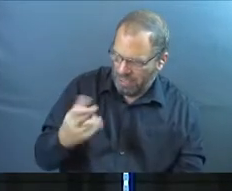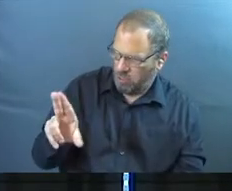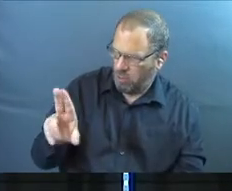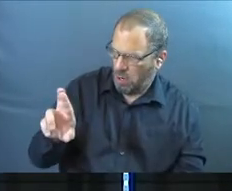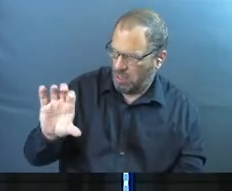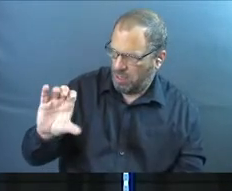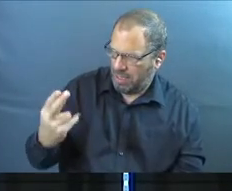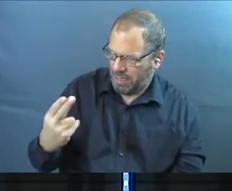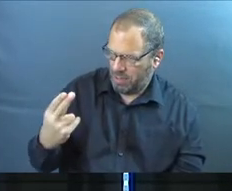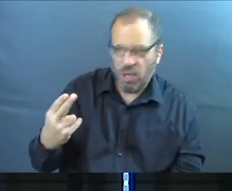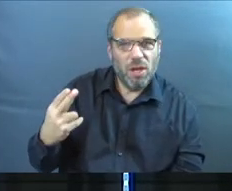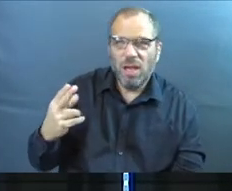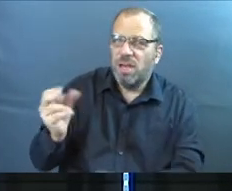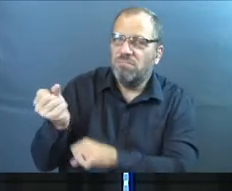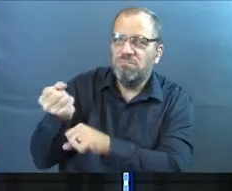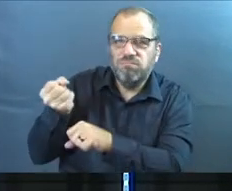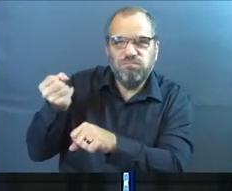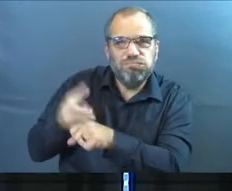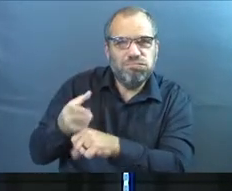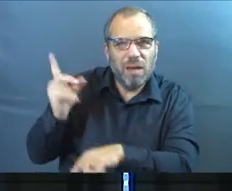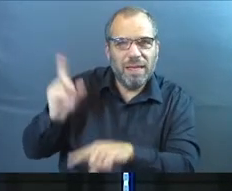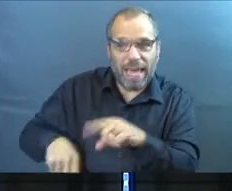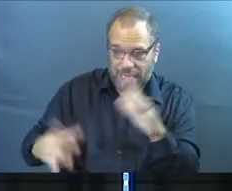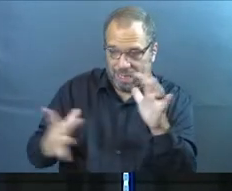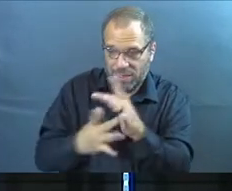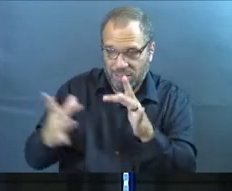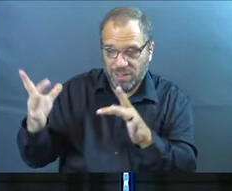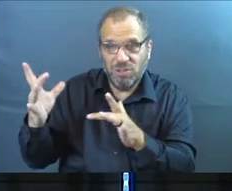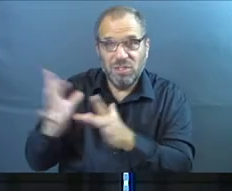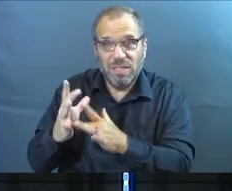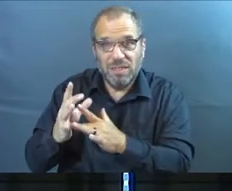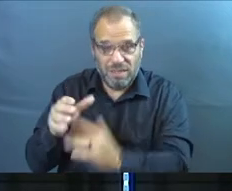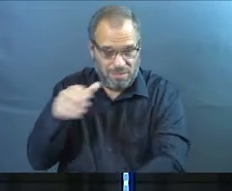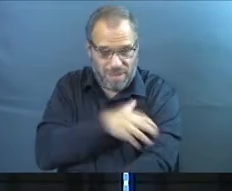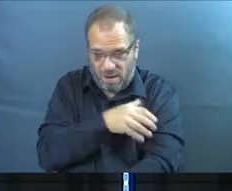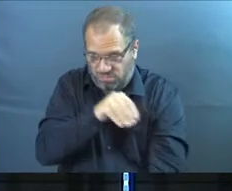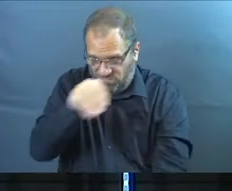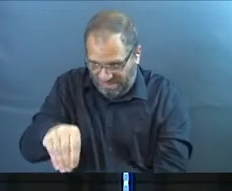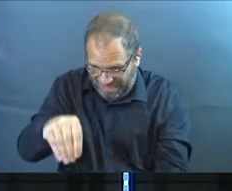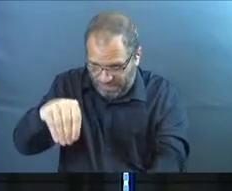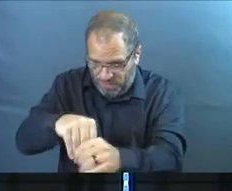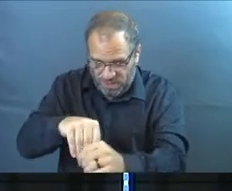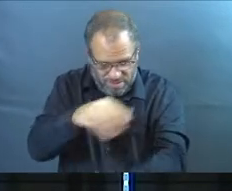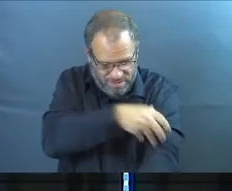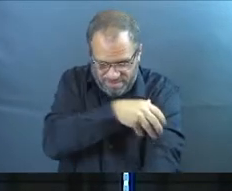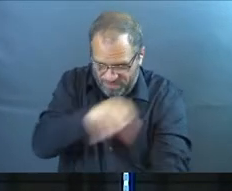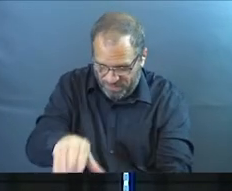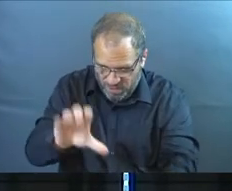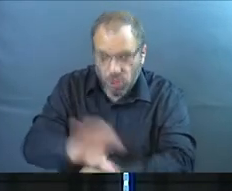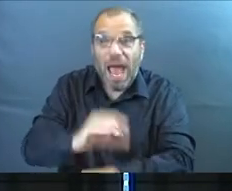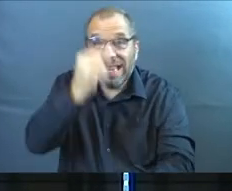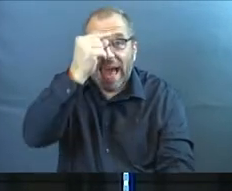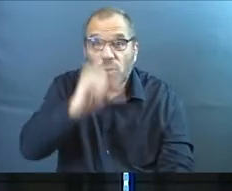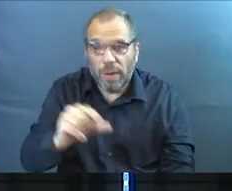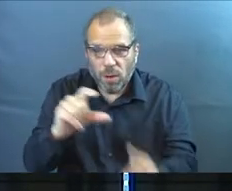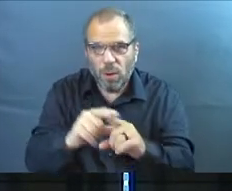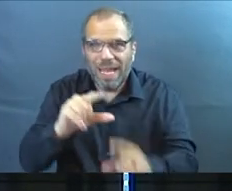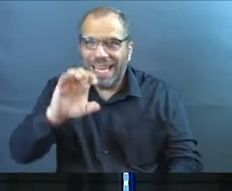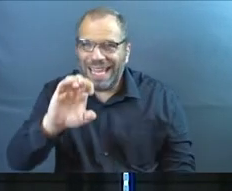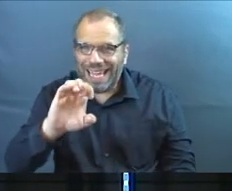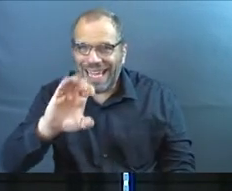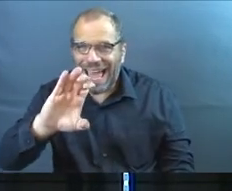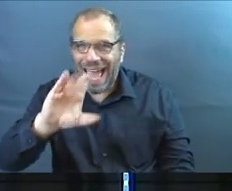it cannot be defeated. Because Jesus put his power behind it. And that word there in the Greek is